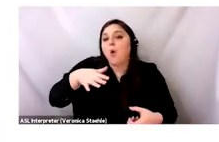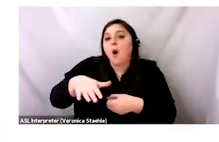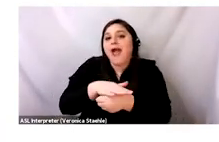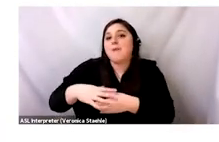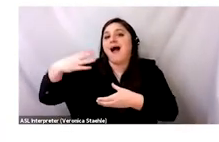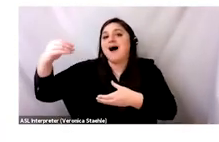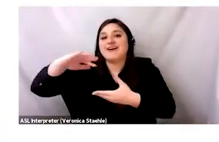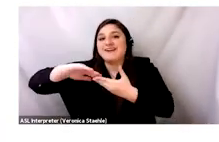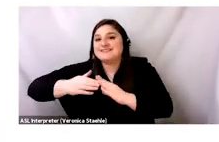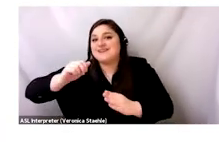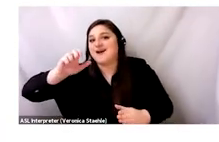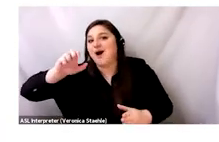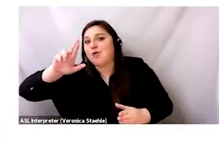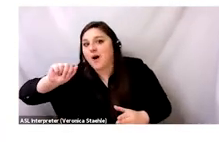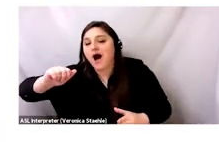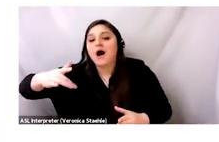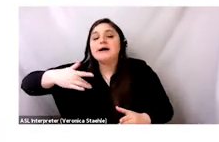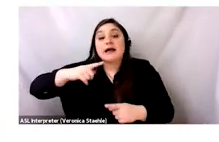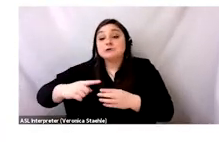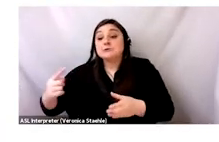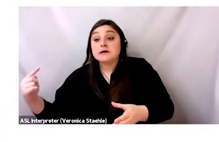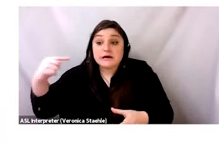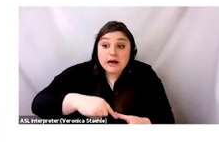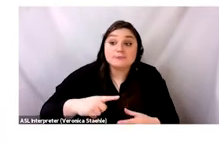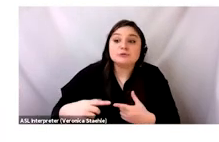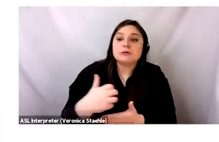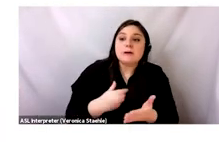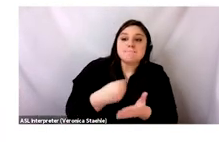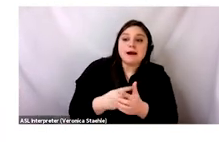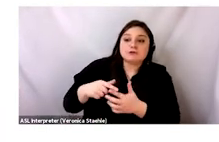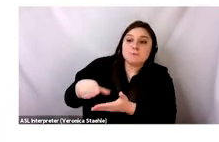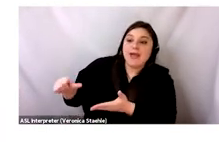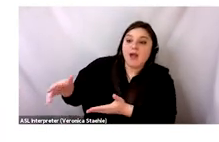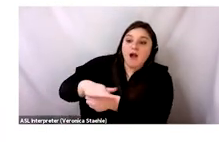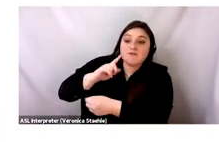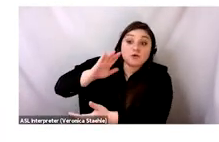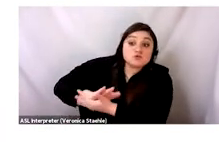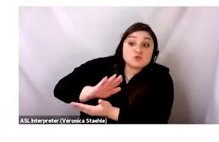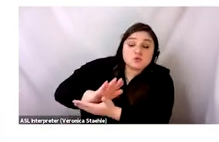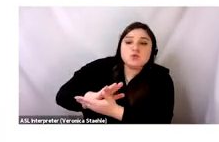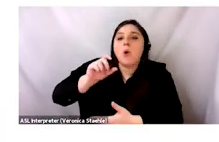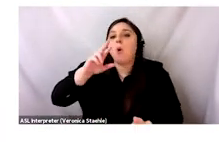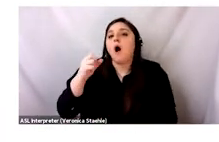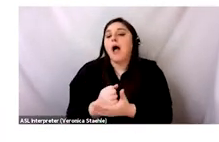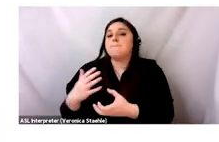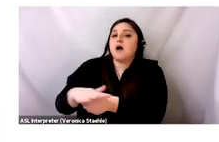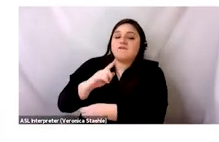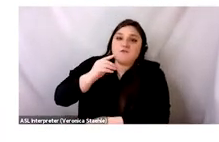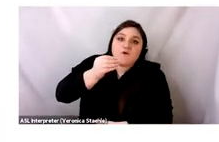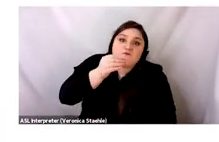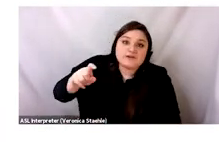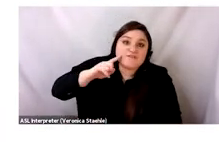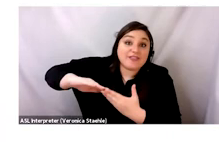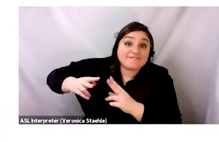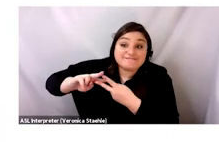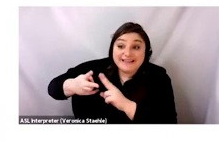to Accra. Whether they're on a mission to save money for school, to send funds back home, or to raise money to start a family,